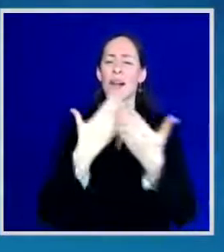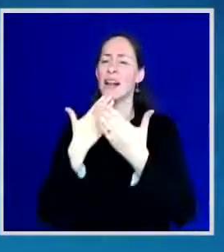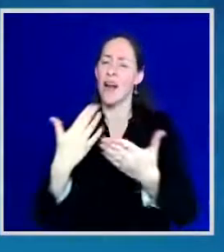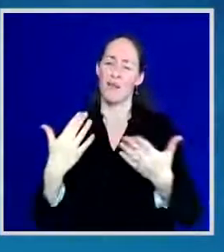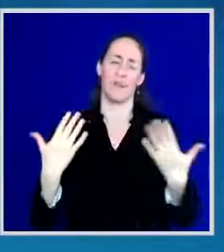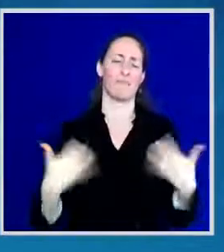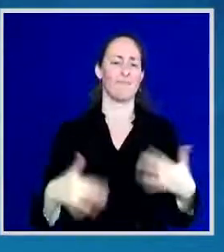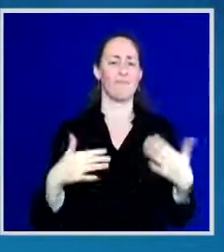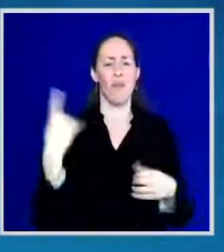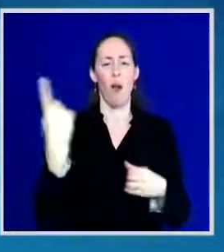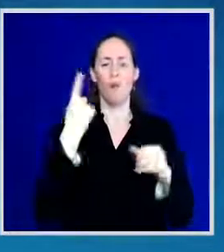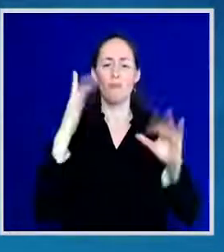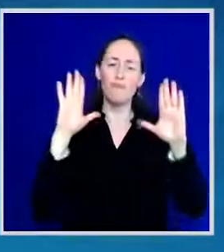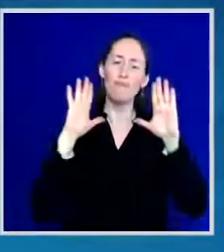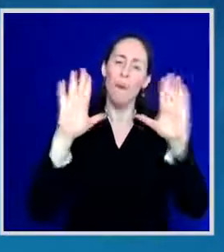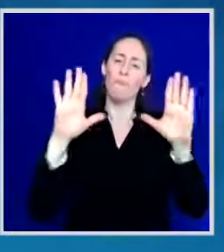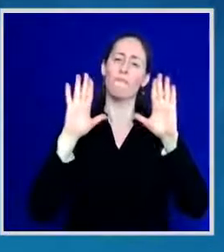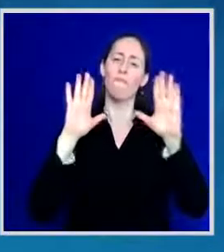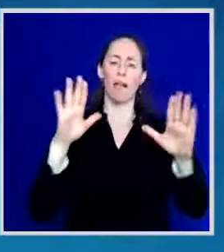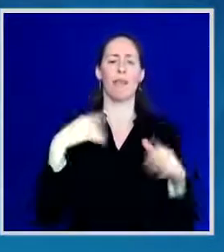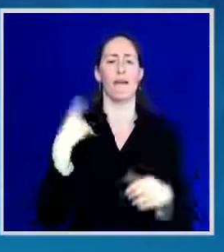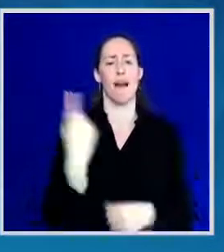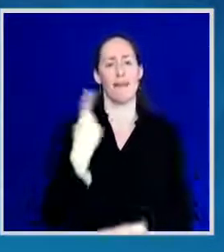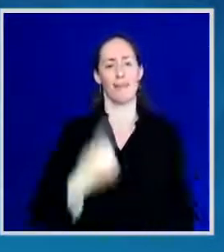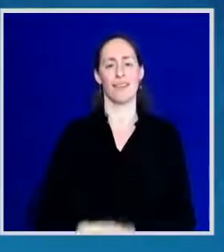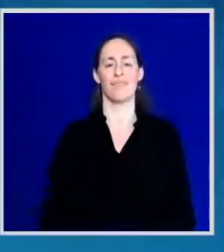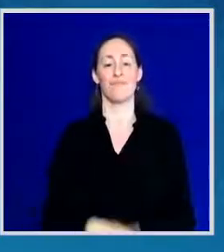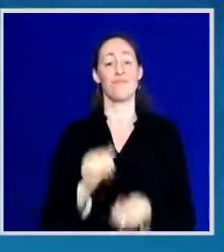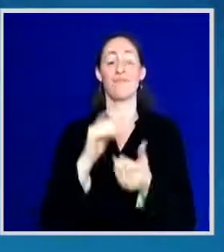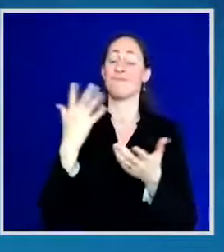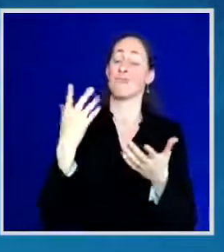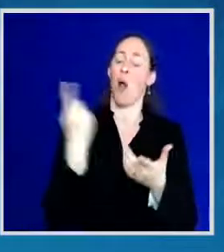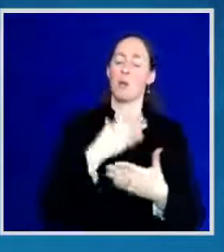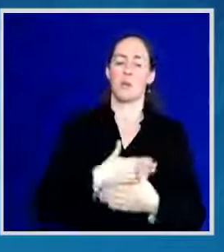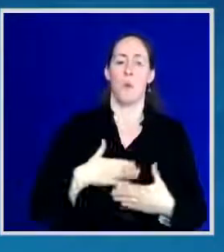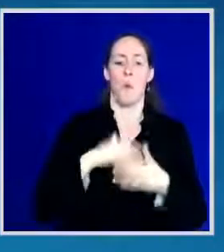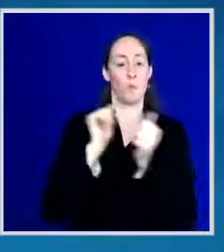with Dr. Anthony Fauci. And thank you always, Dr. Fauci.